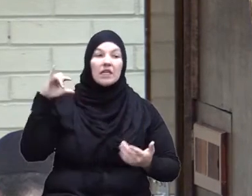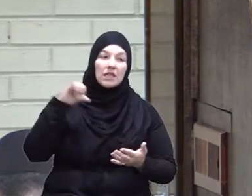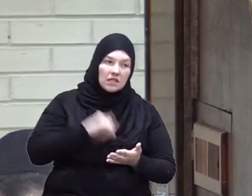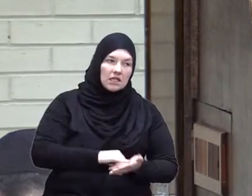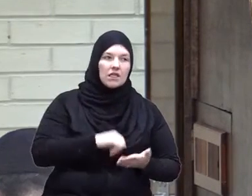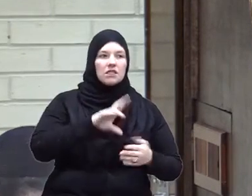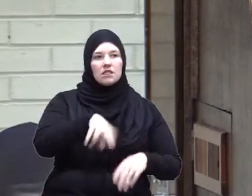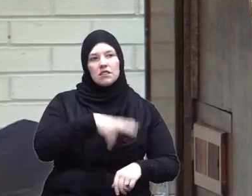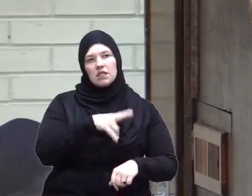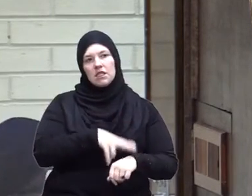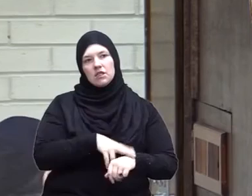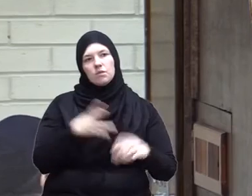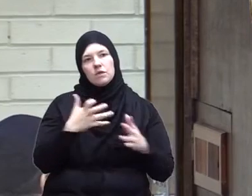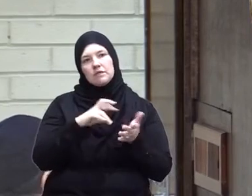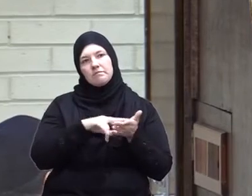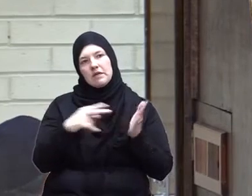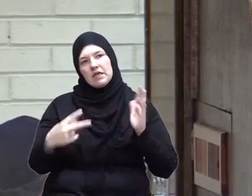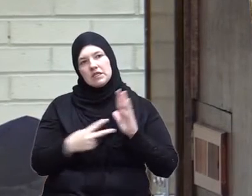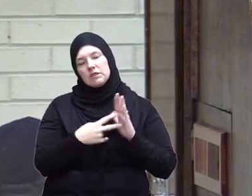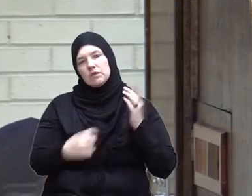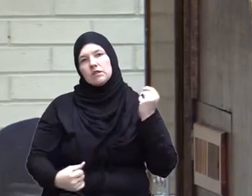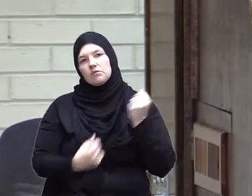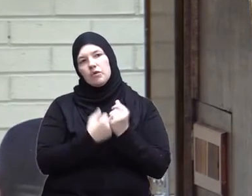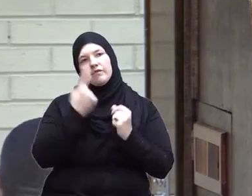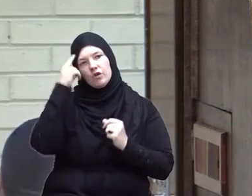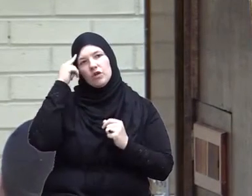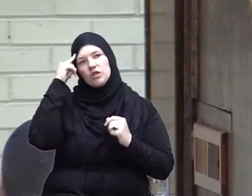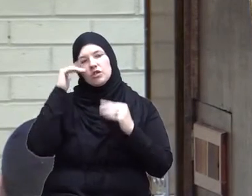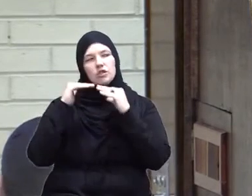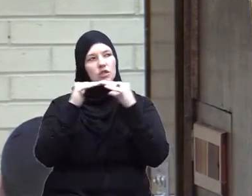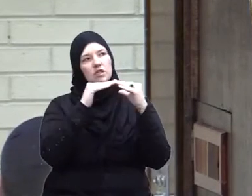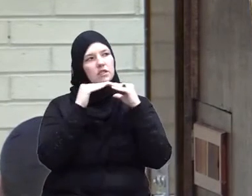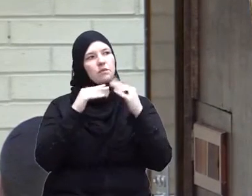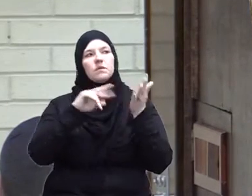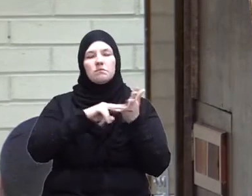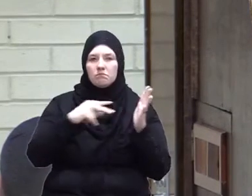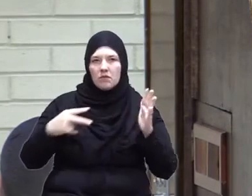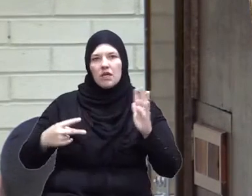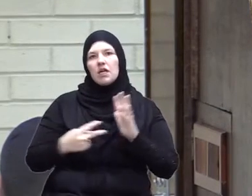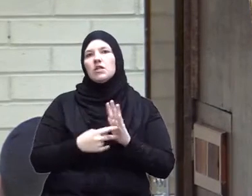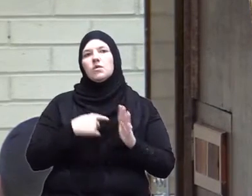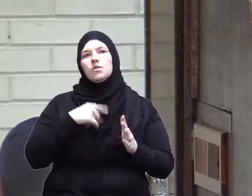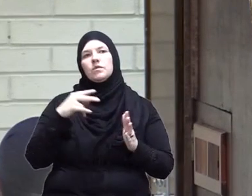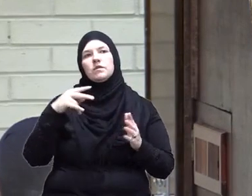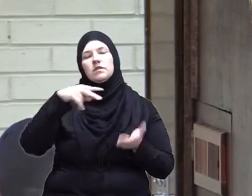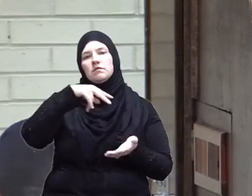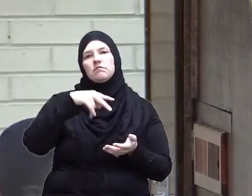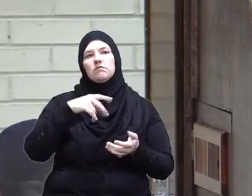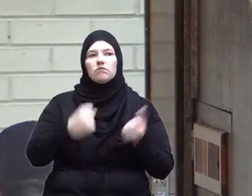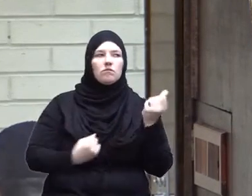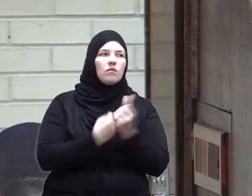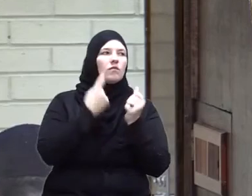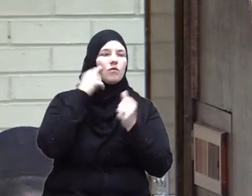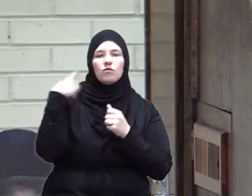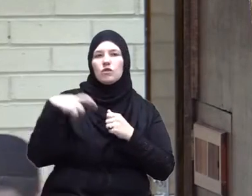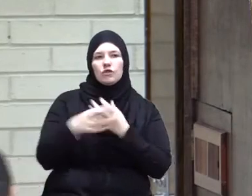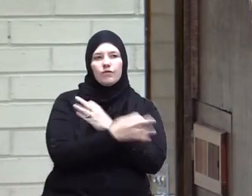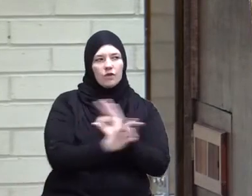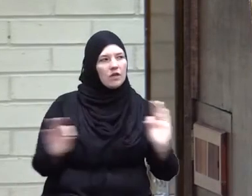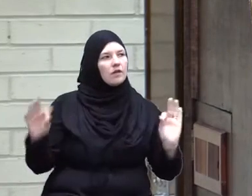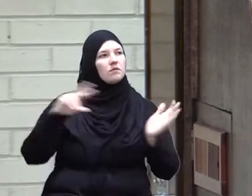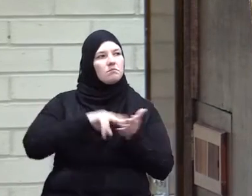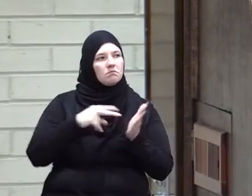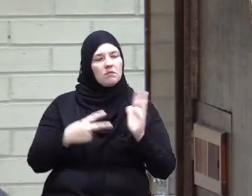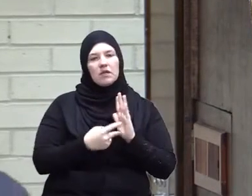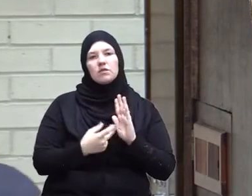this nation was meant to stand for justice it was meant to stand for religious freedom